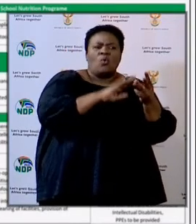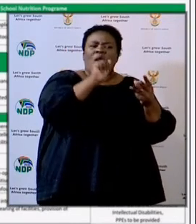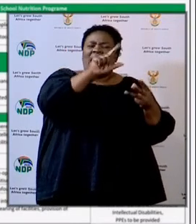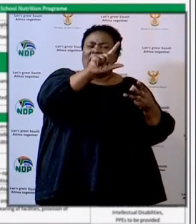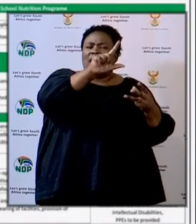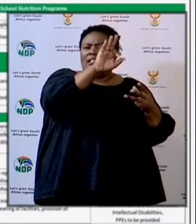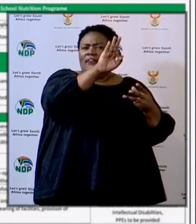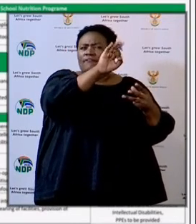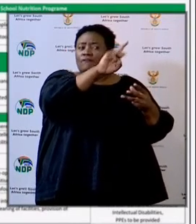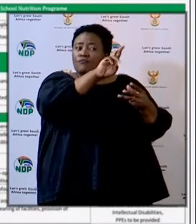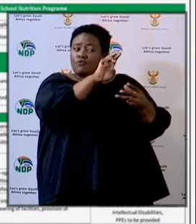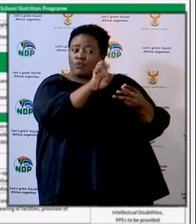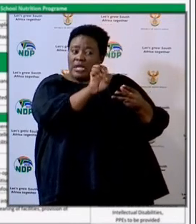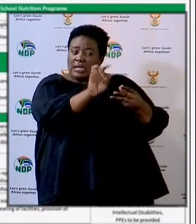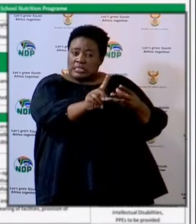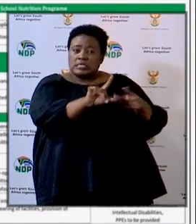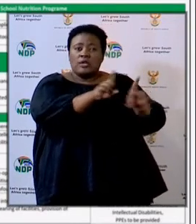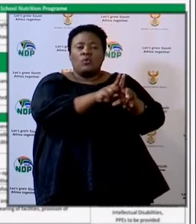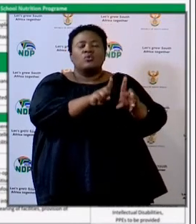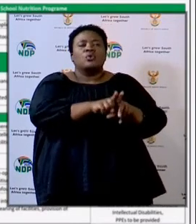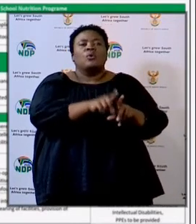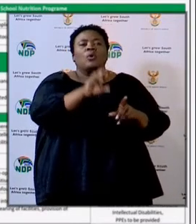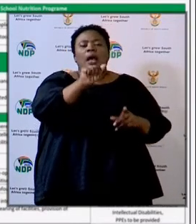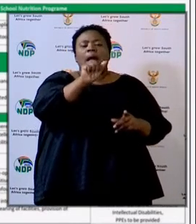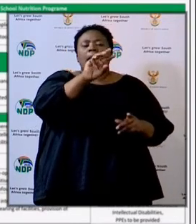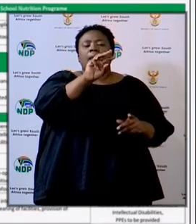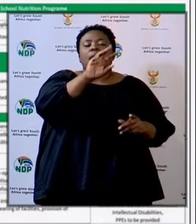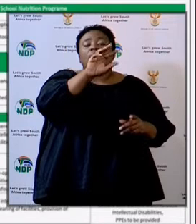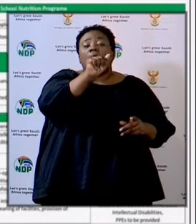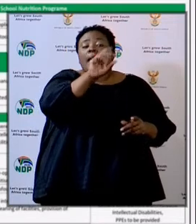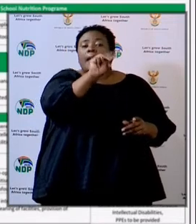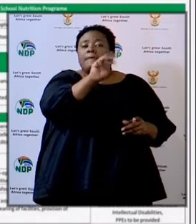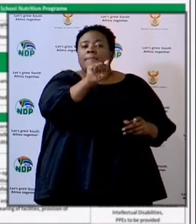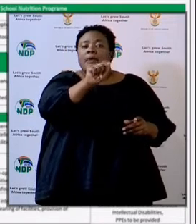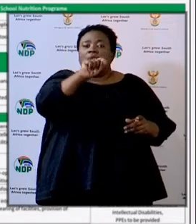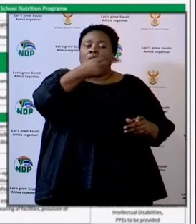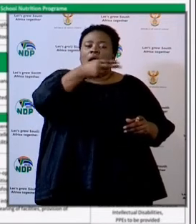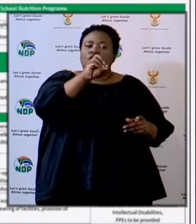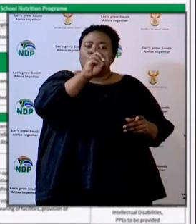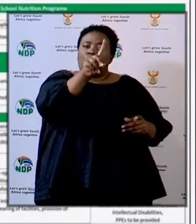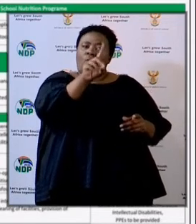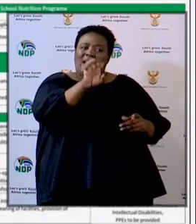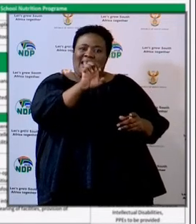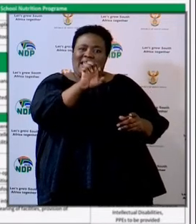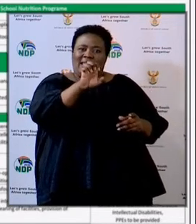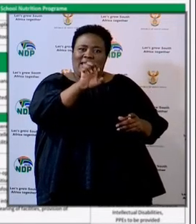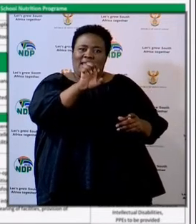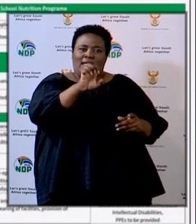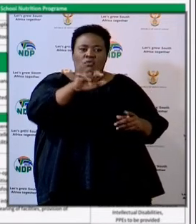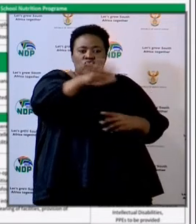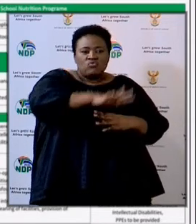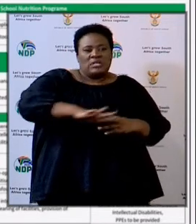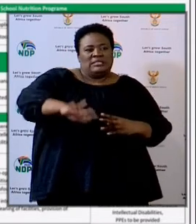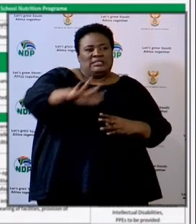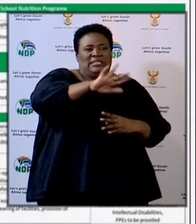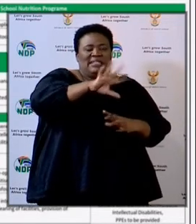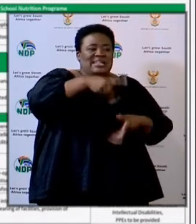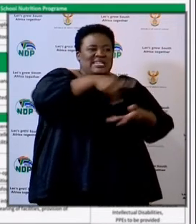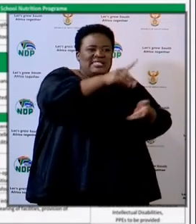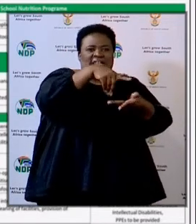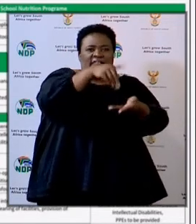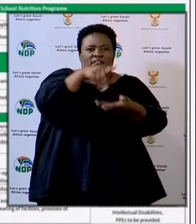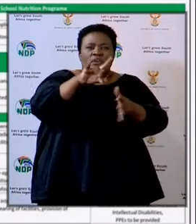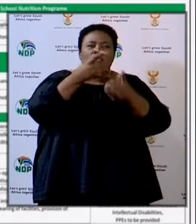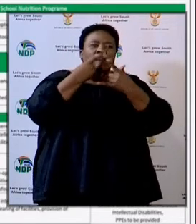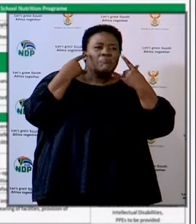some areas of the Amatole region, and so on, where the delivery slowed